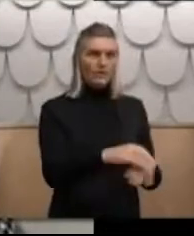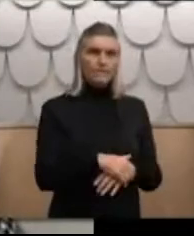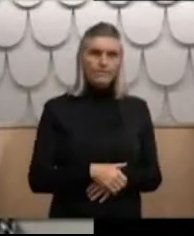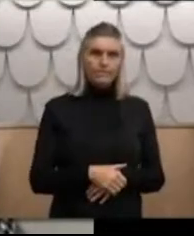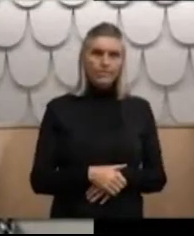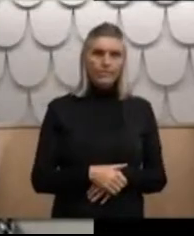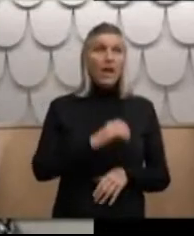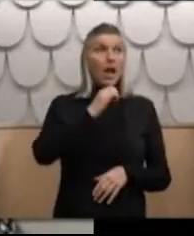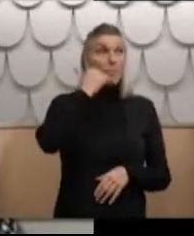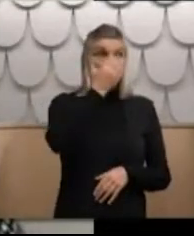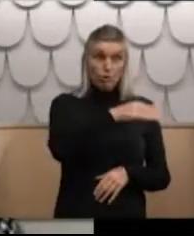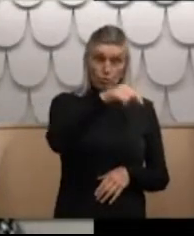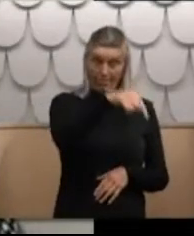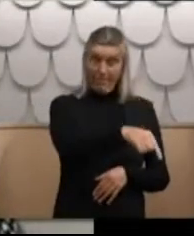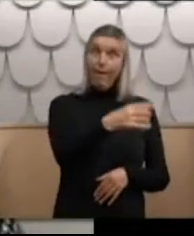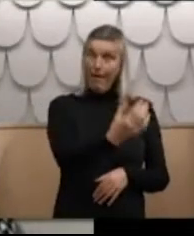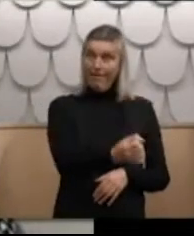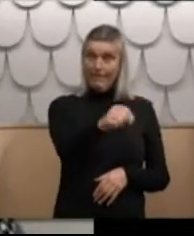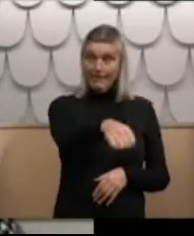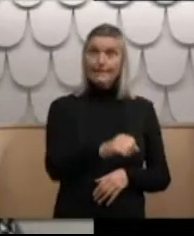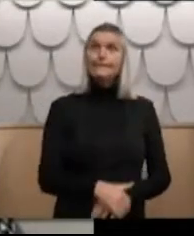way, Māori children there as well. Yeah.